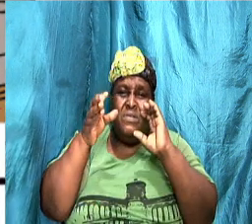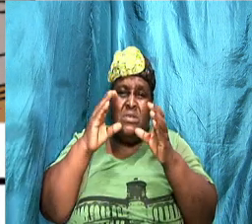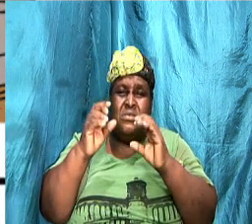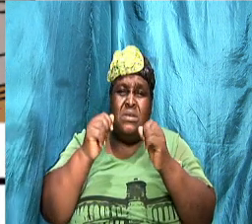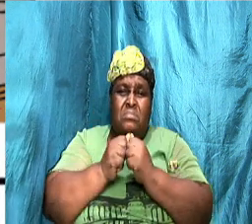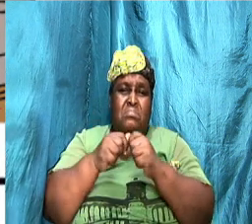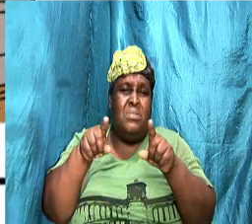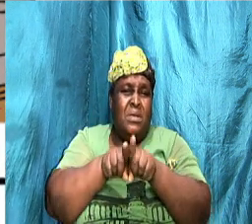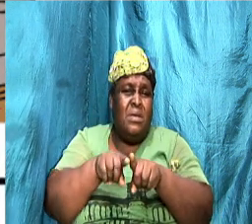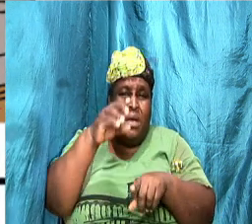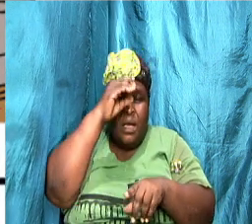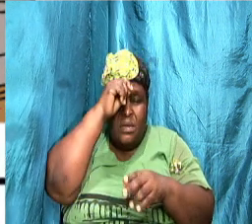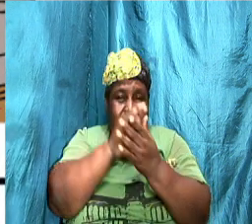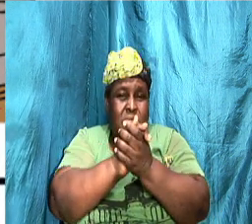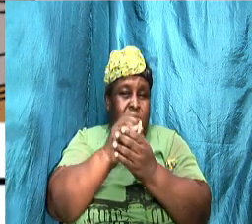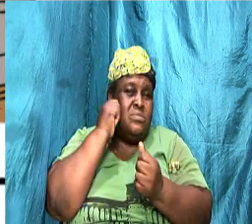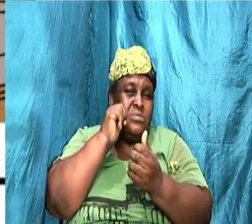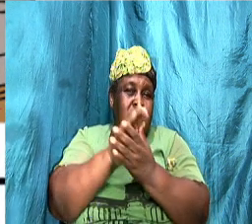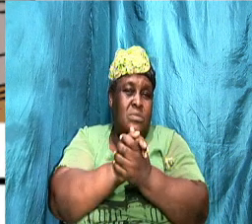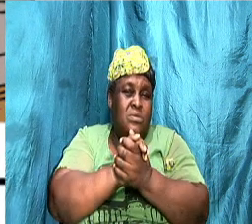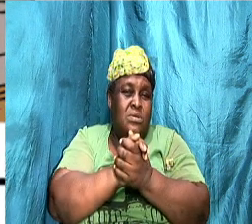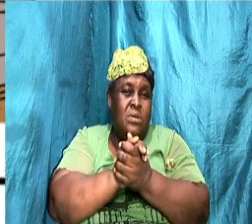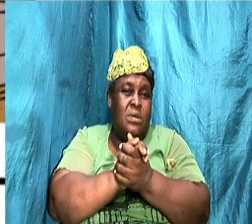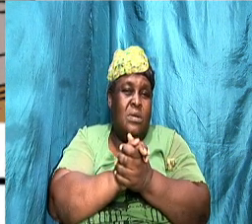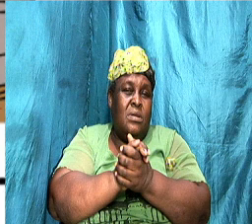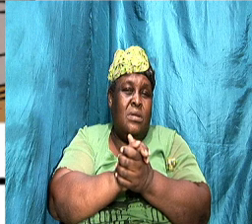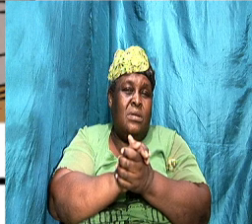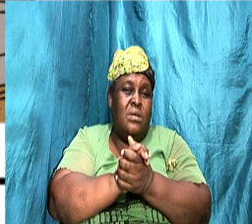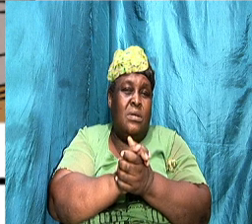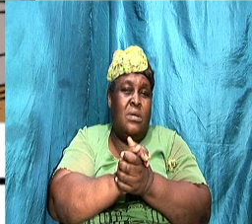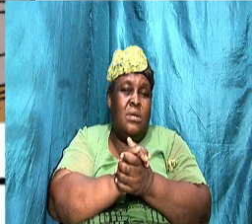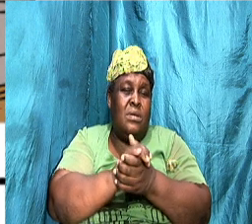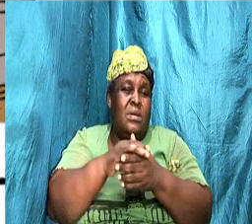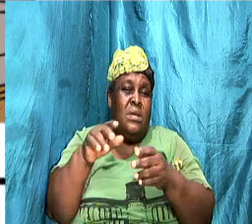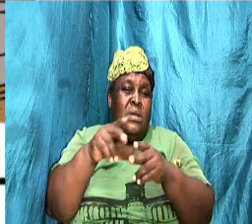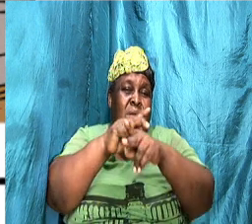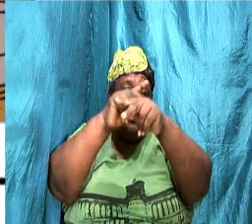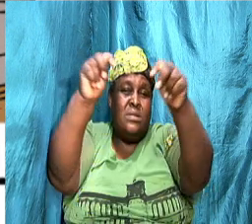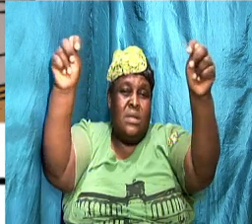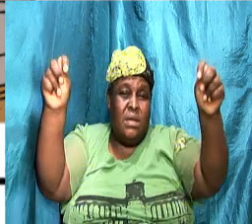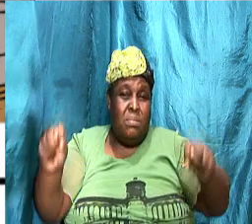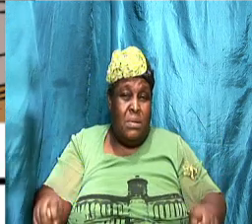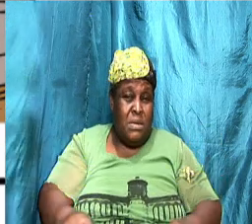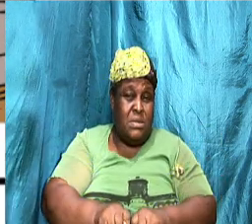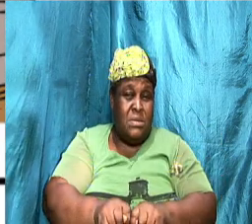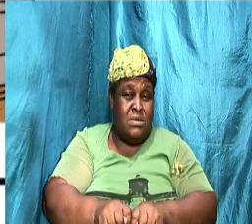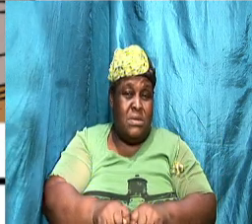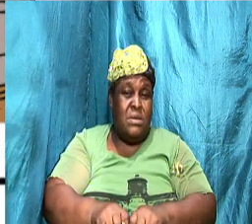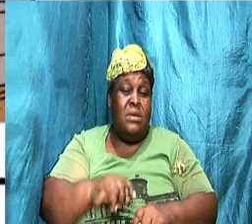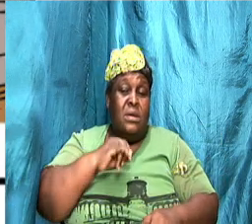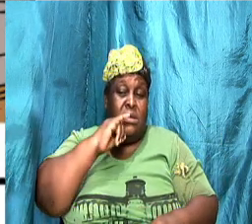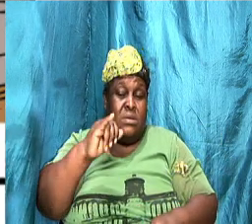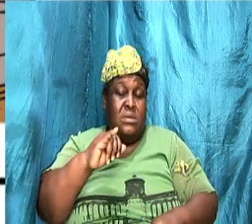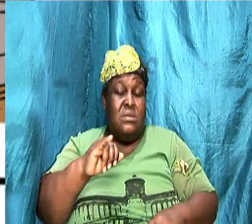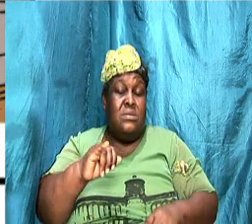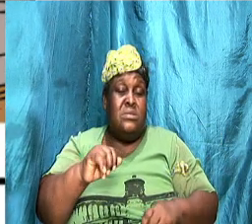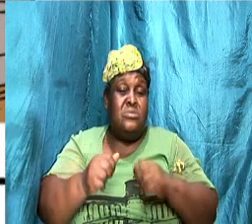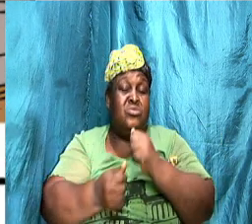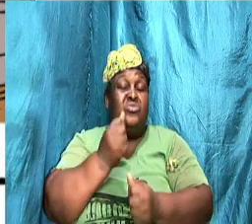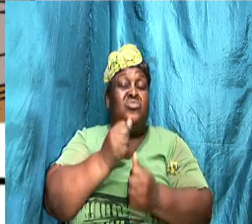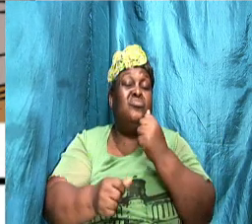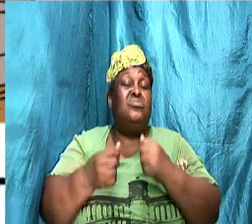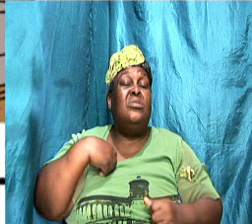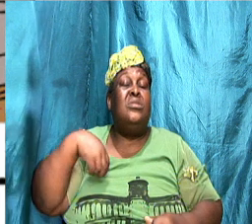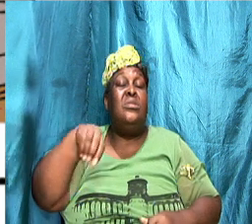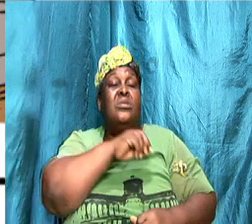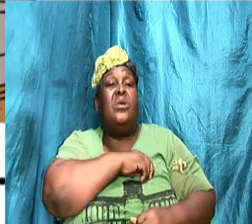And the cell phone, the social media, the tablet, the social media is destroying our relationships.